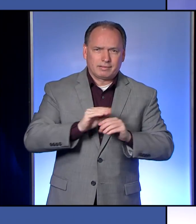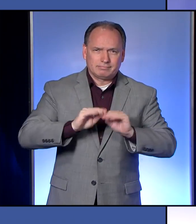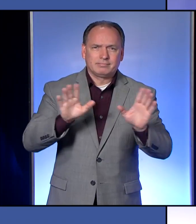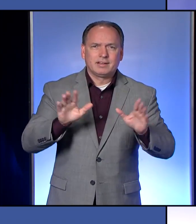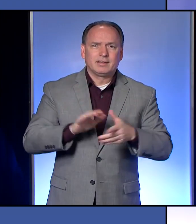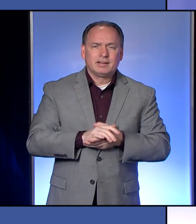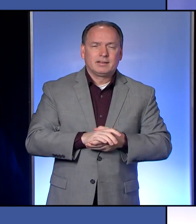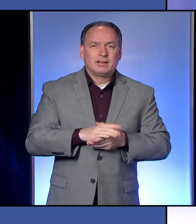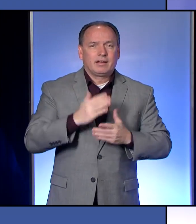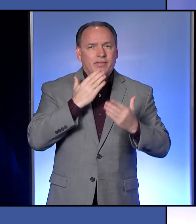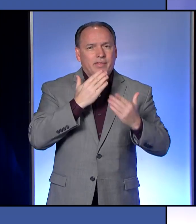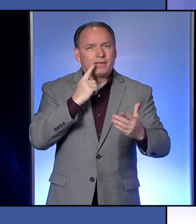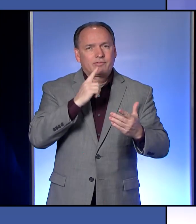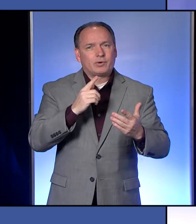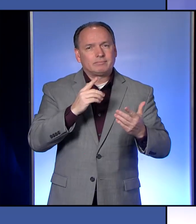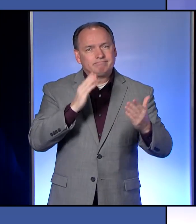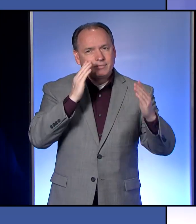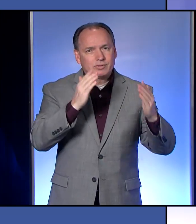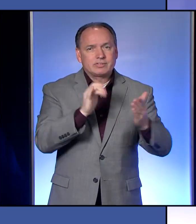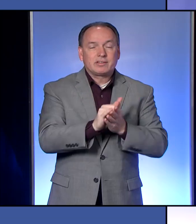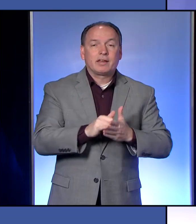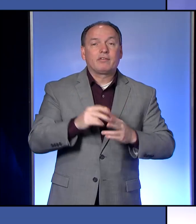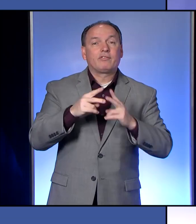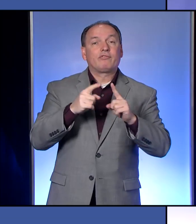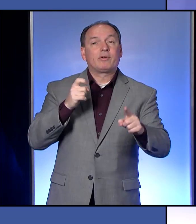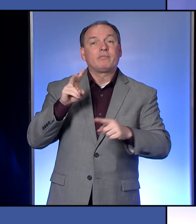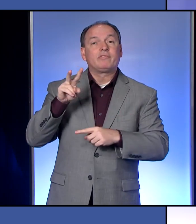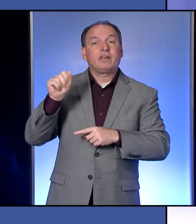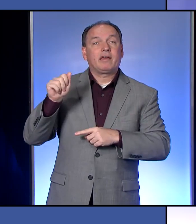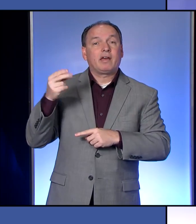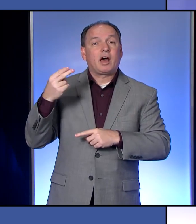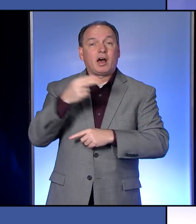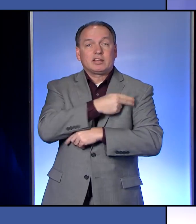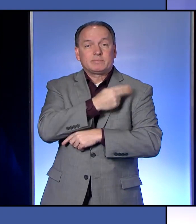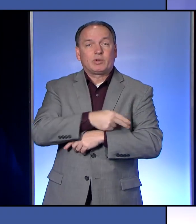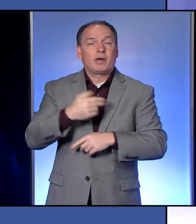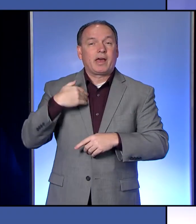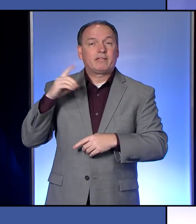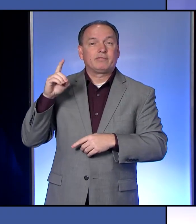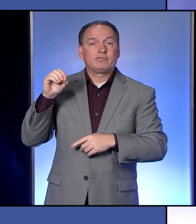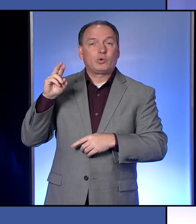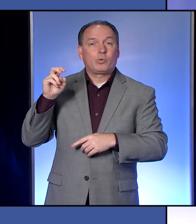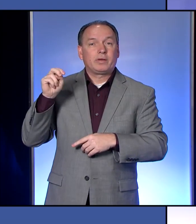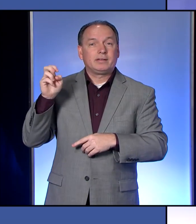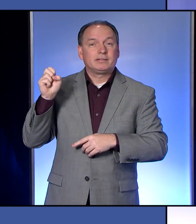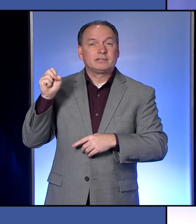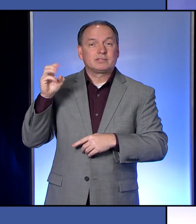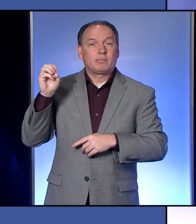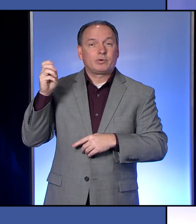addressing that. From our Veterans Administration Hospital, we have Doreen Summers with us today.